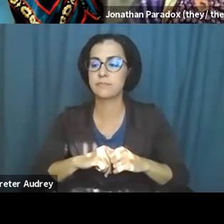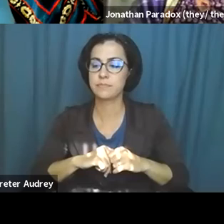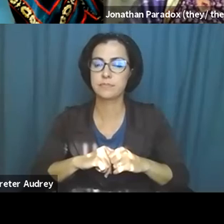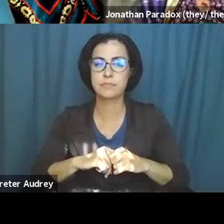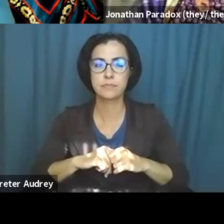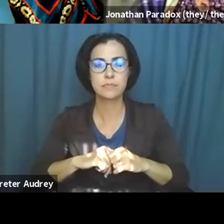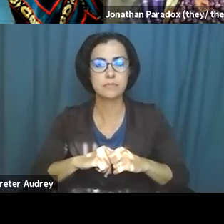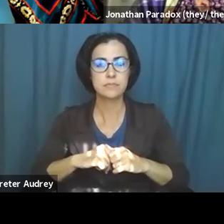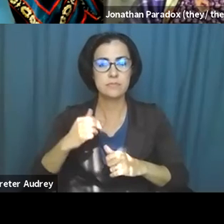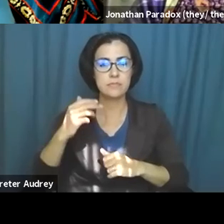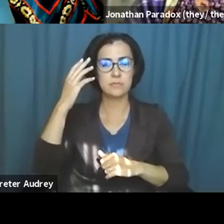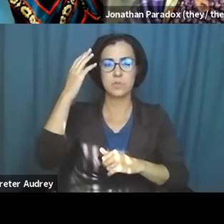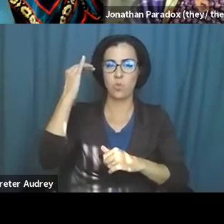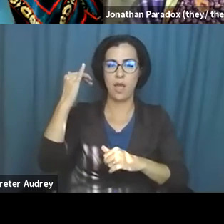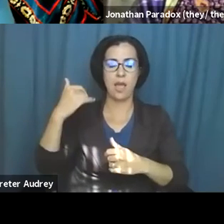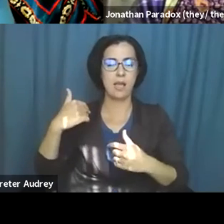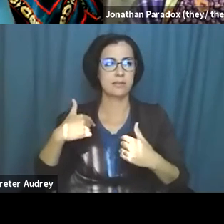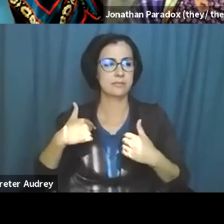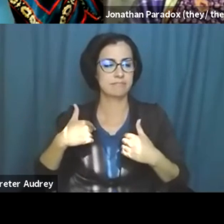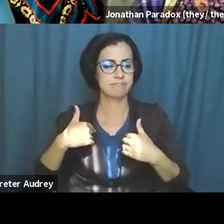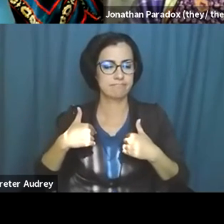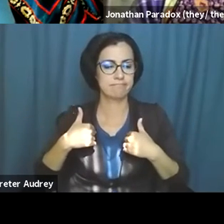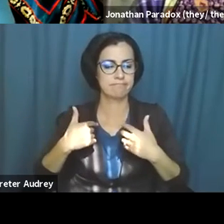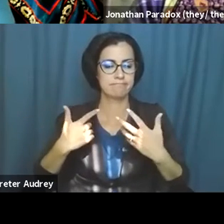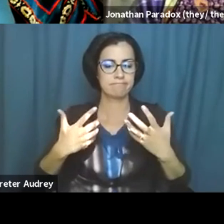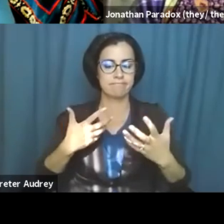um, felt that I, um,